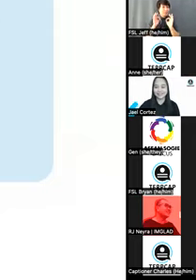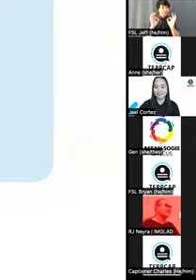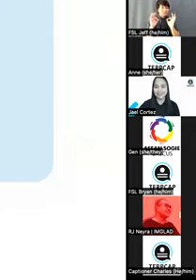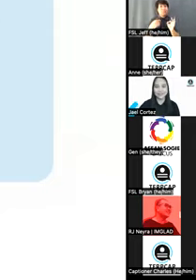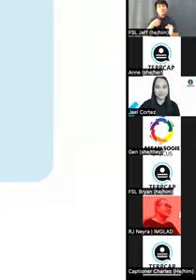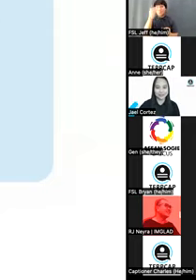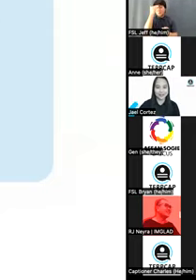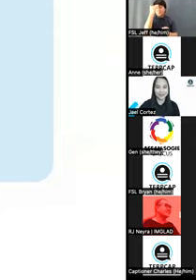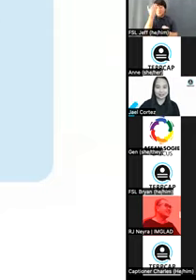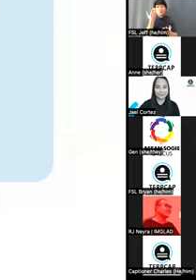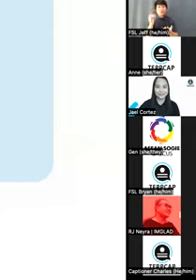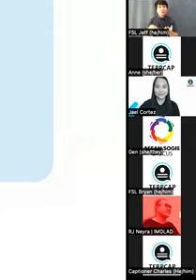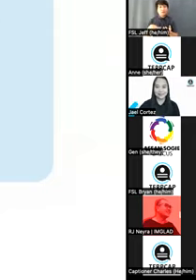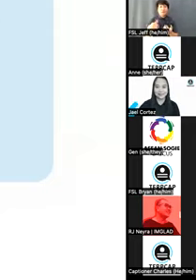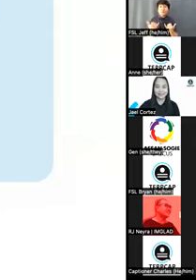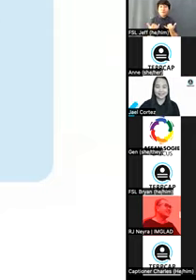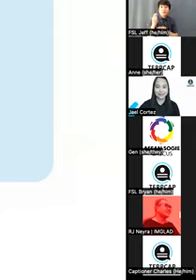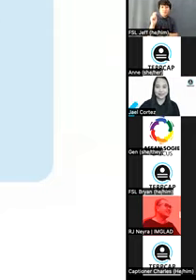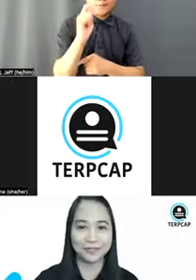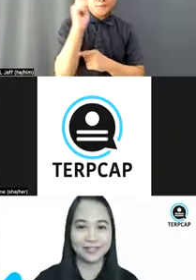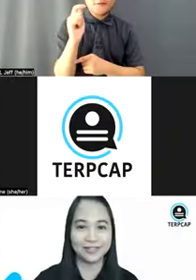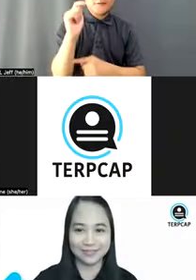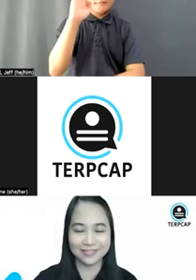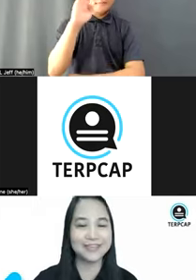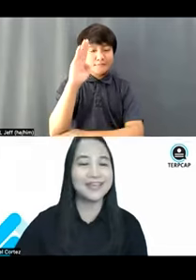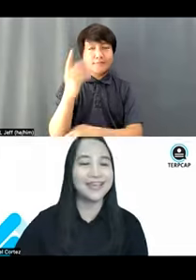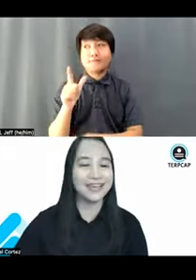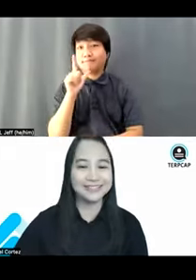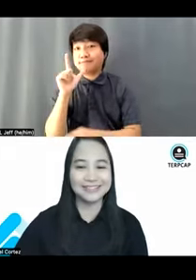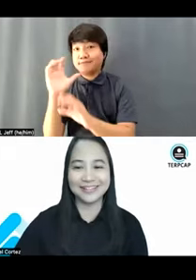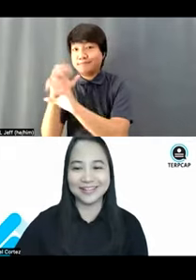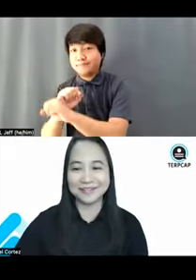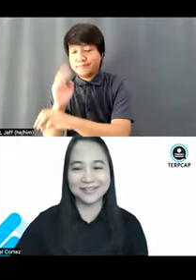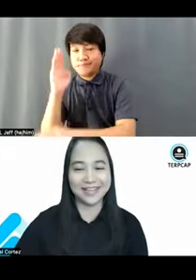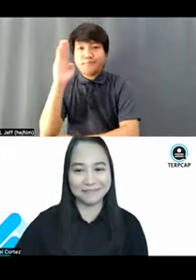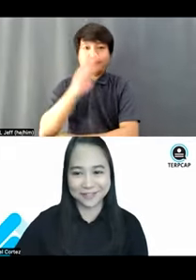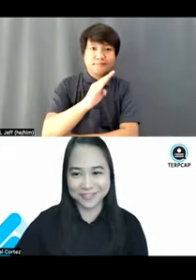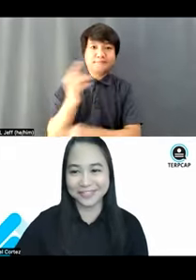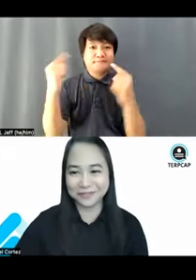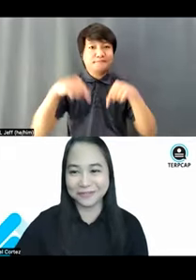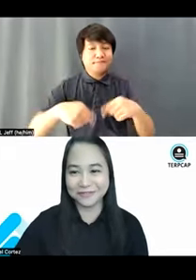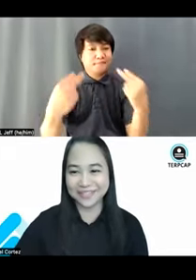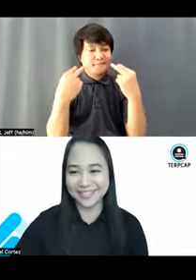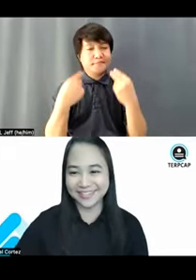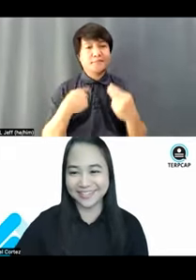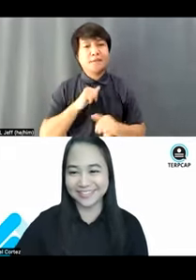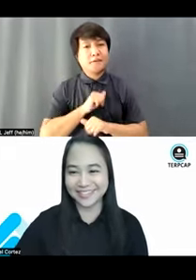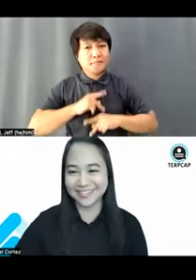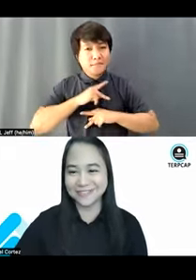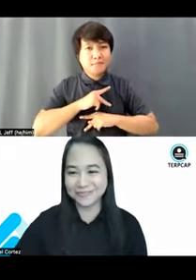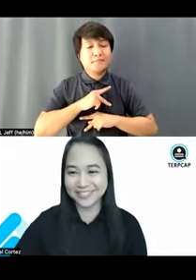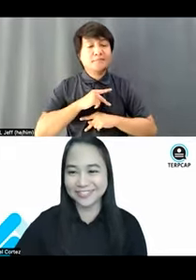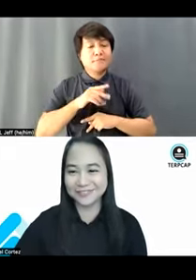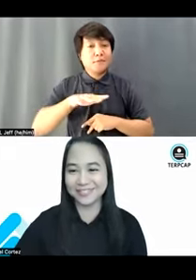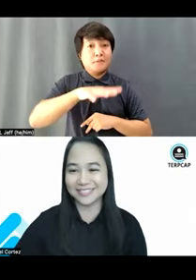it's a Tuesday afternoon and it's after lunch, but I appreciate everyone being here today